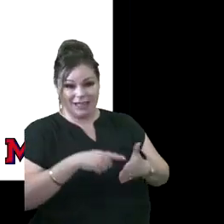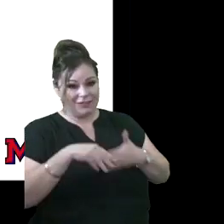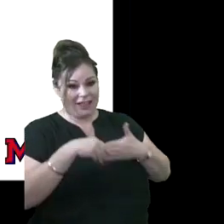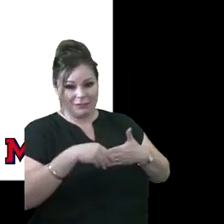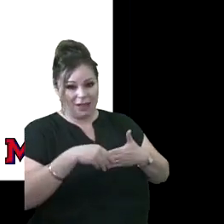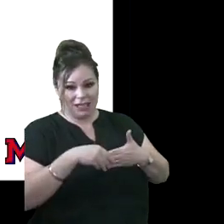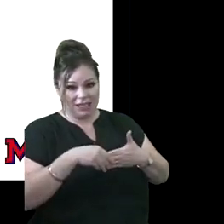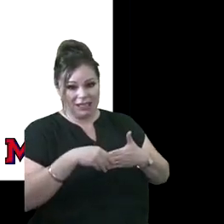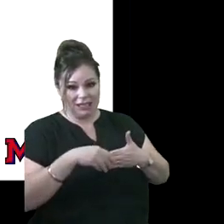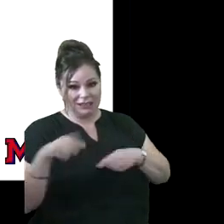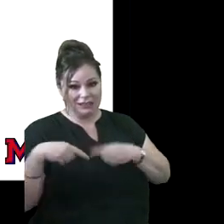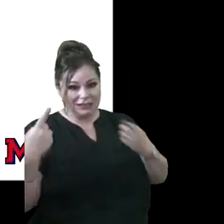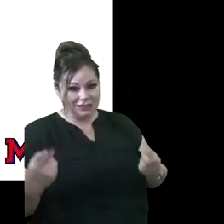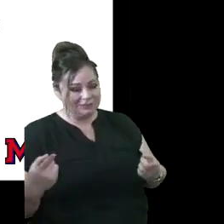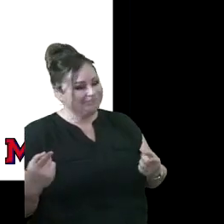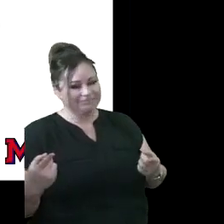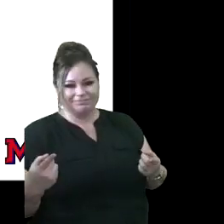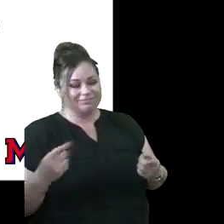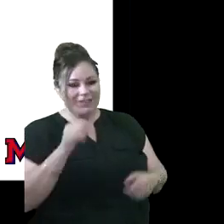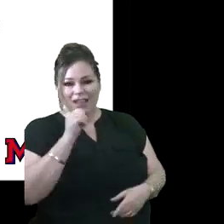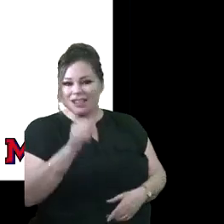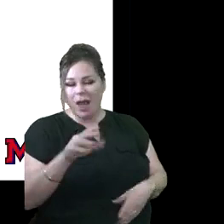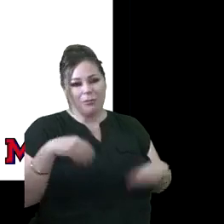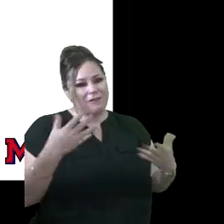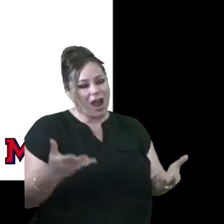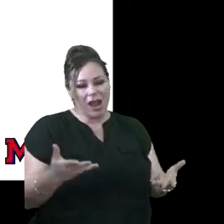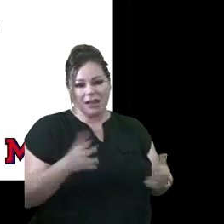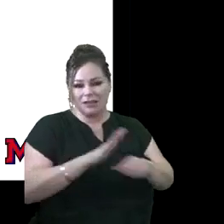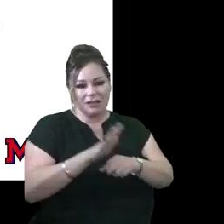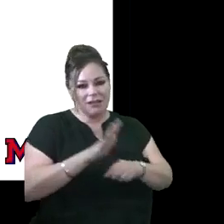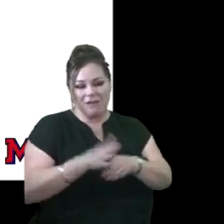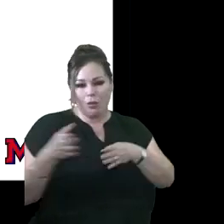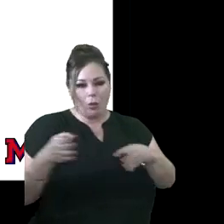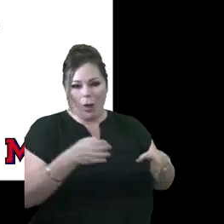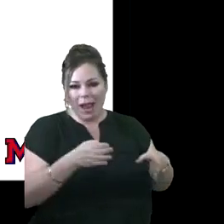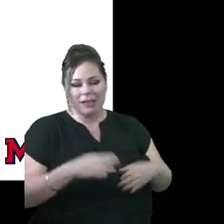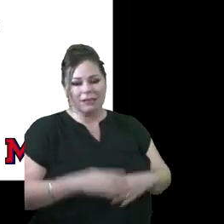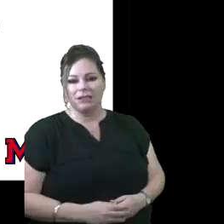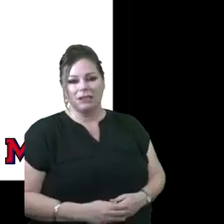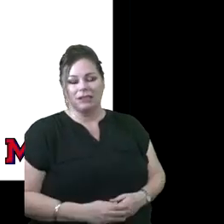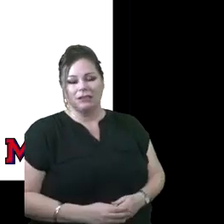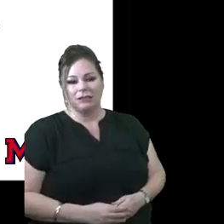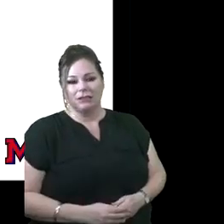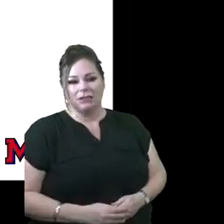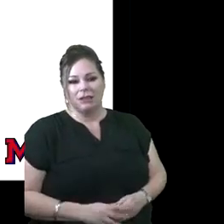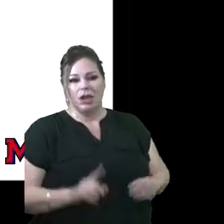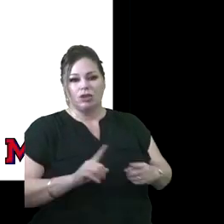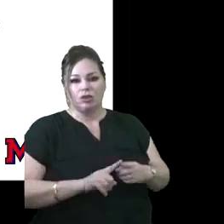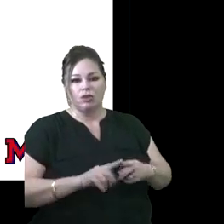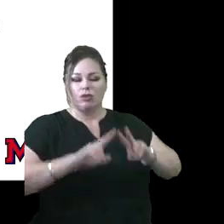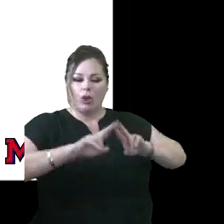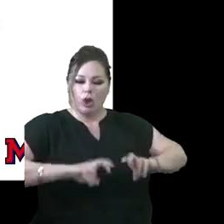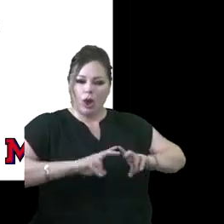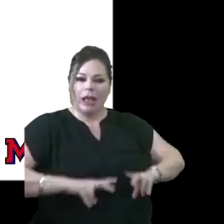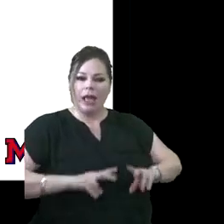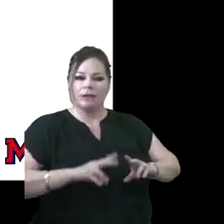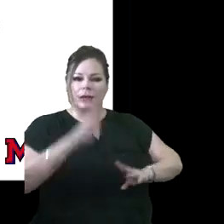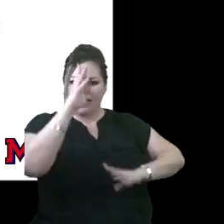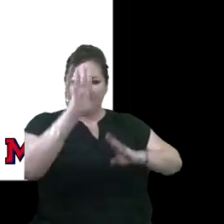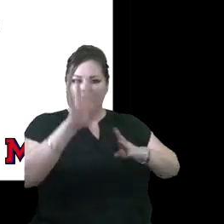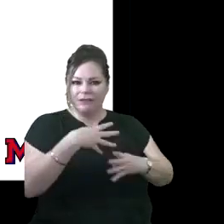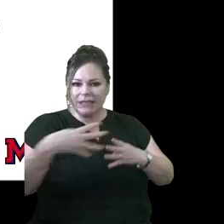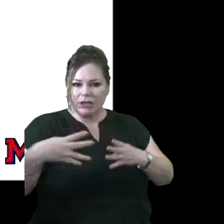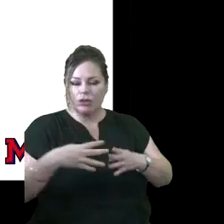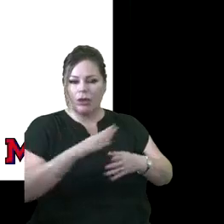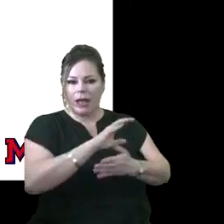flexibility just does not provide us with a number of ways that we can look at innovative scheduling and calendar